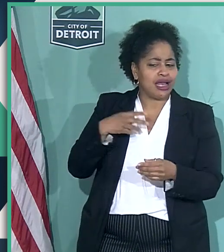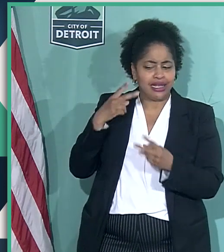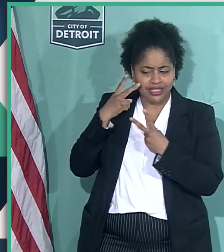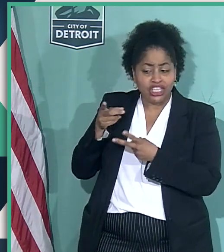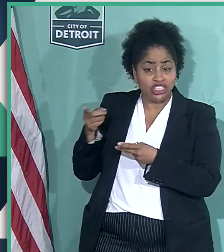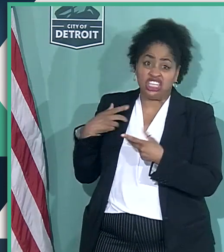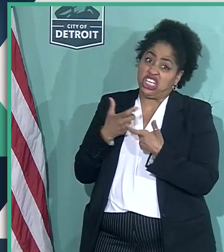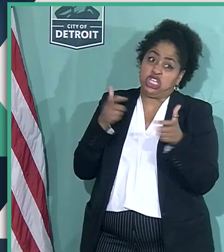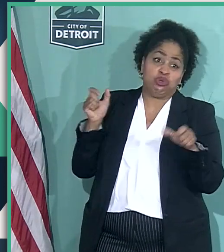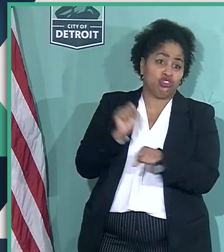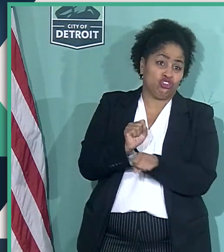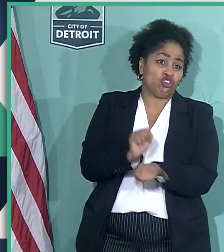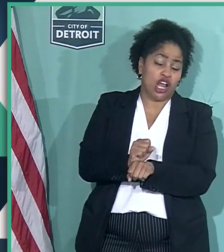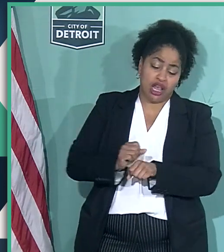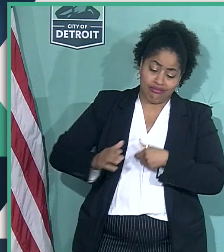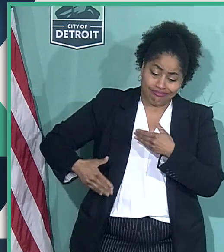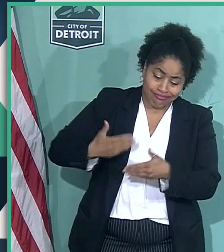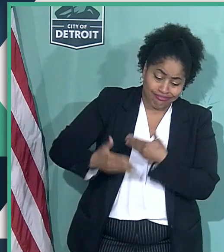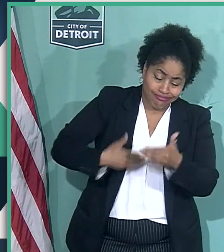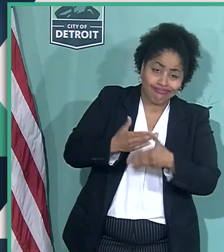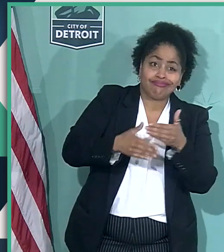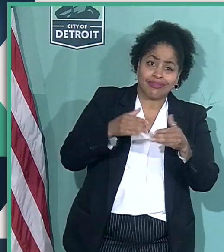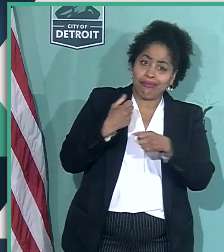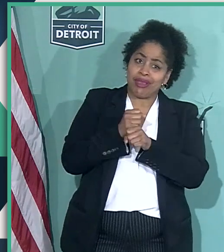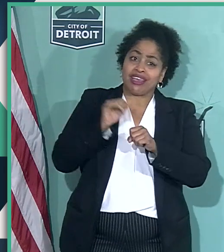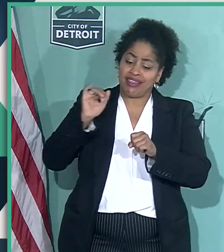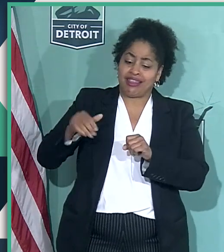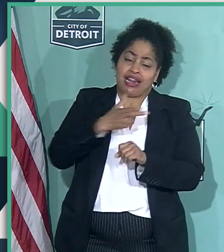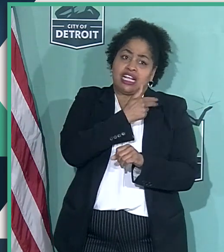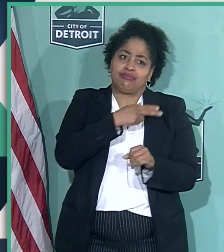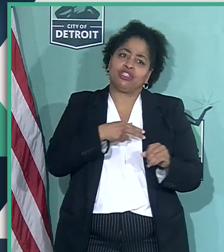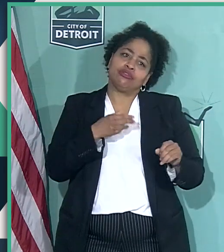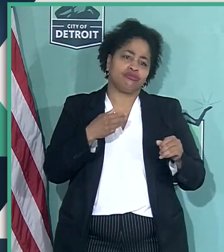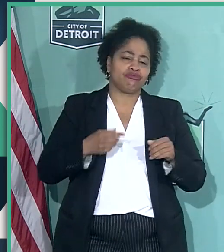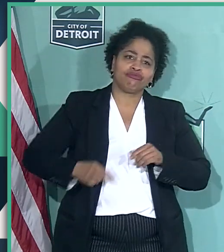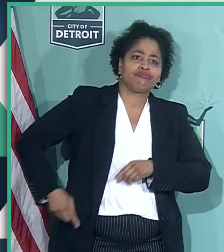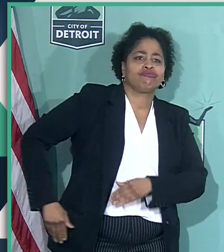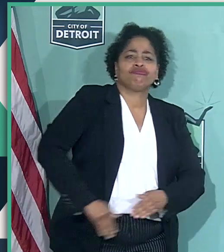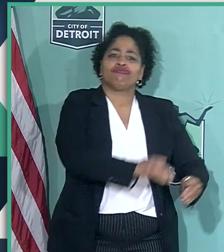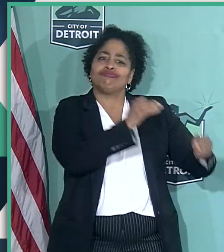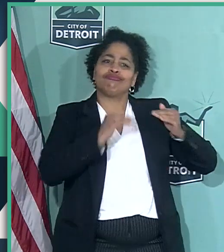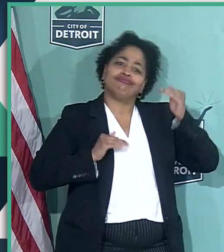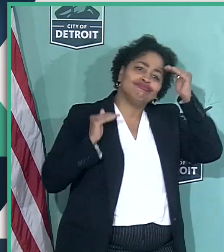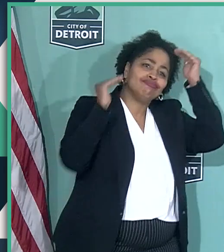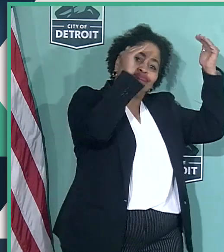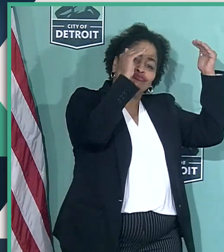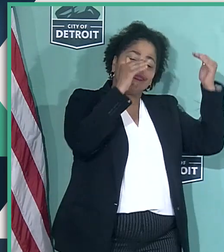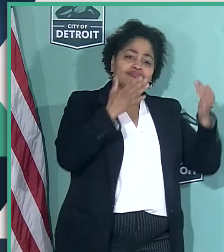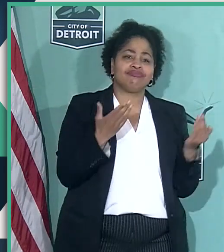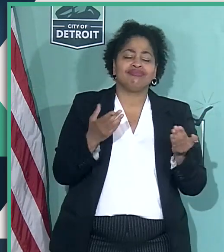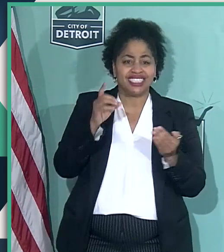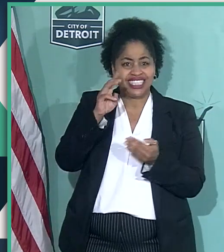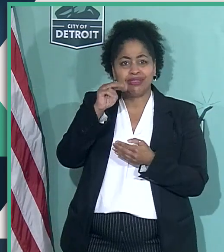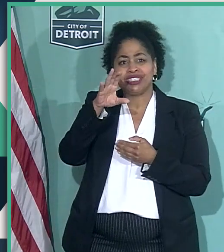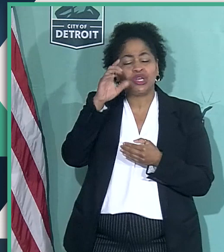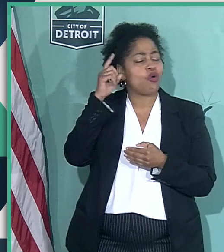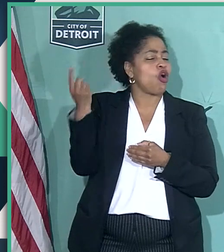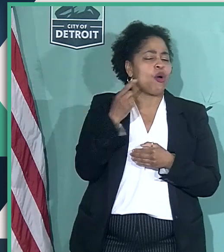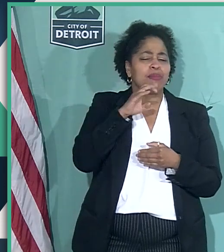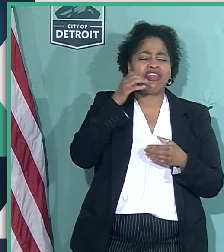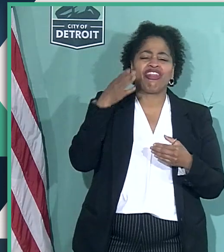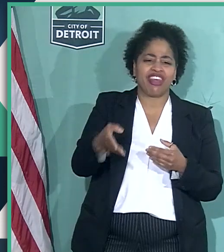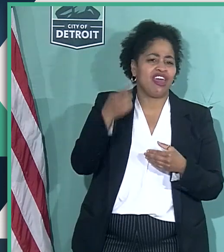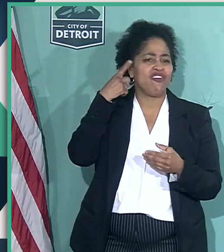direction. And the DMC is always going to be EML there for this community. And I would